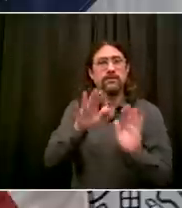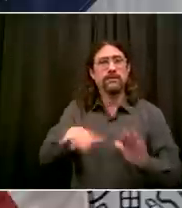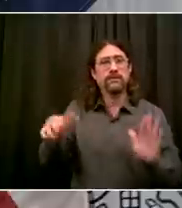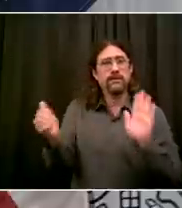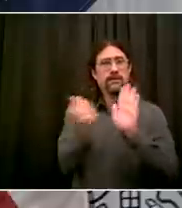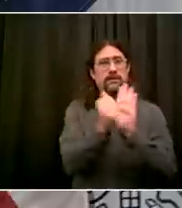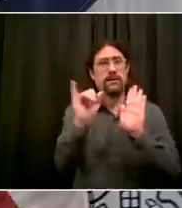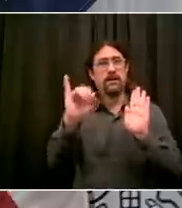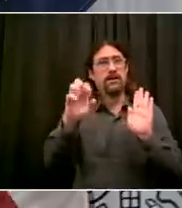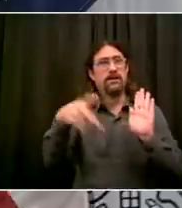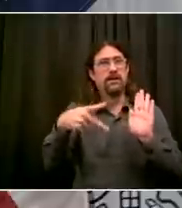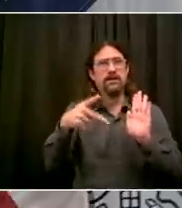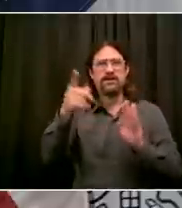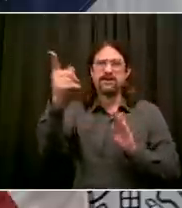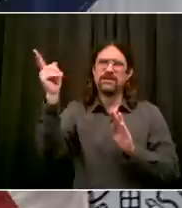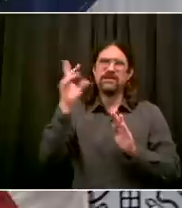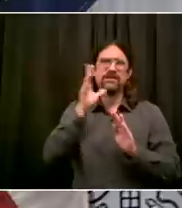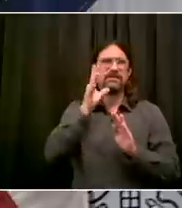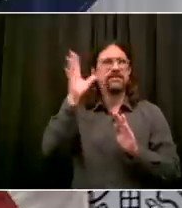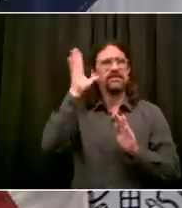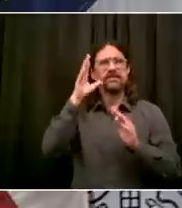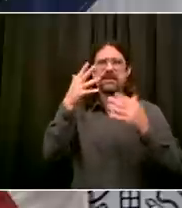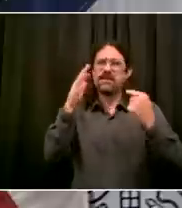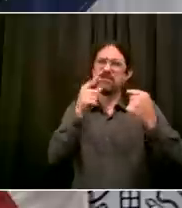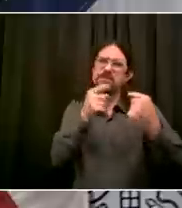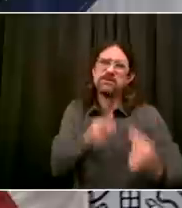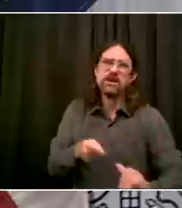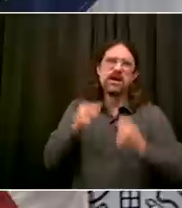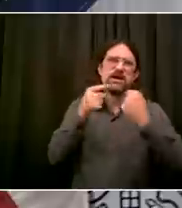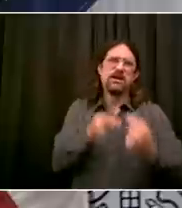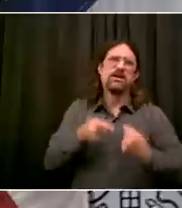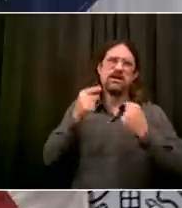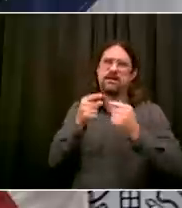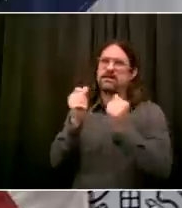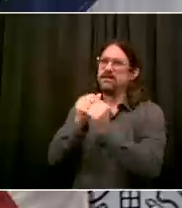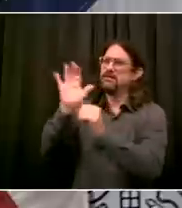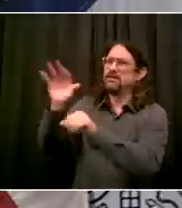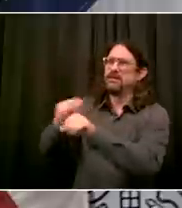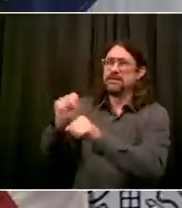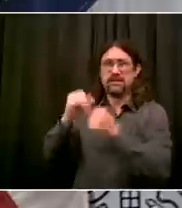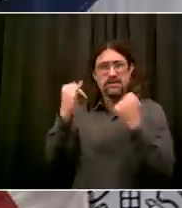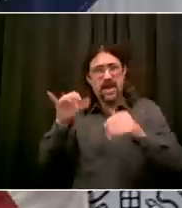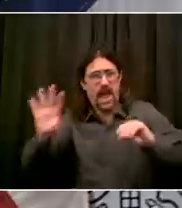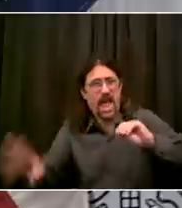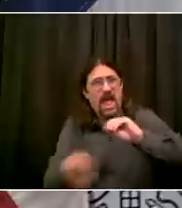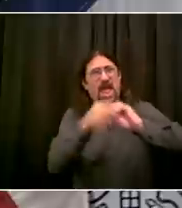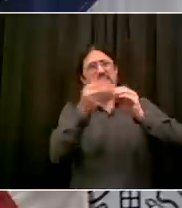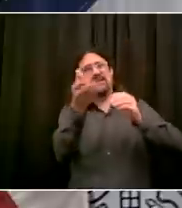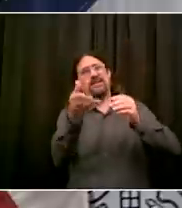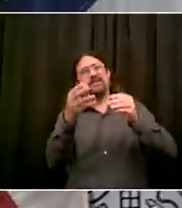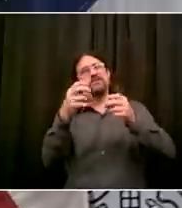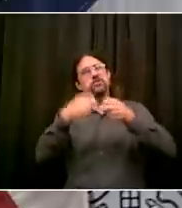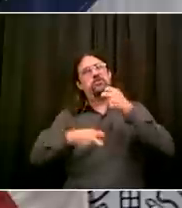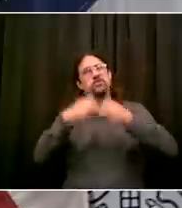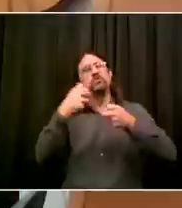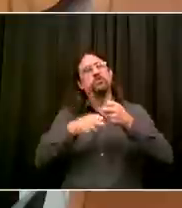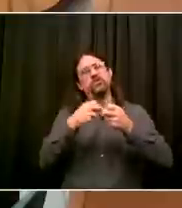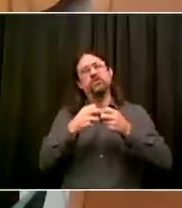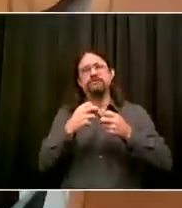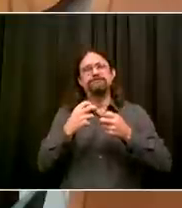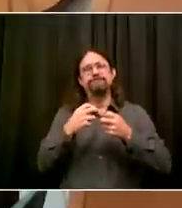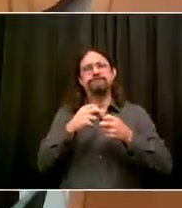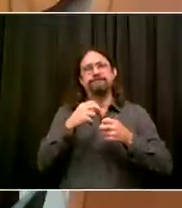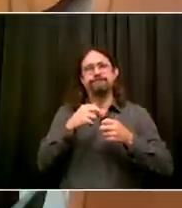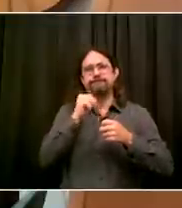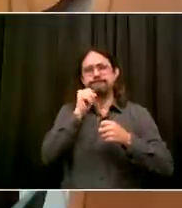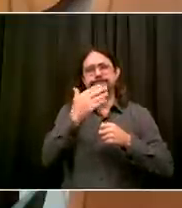Yeah, so, Katie, first and foremost, any family should be in communication with their school community. So, whether that's a principal or it's